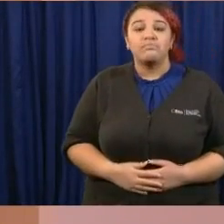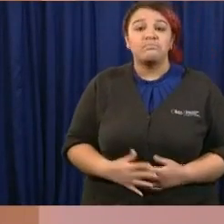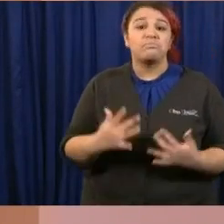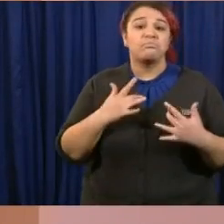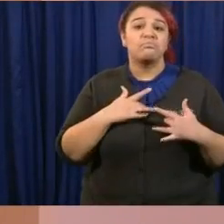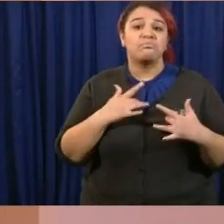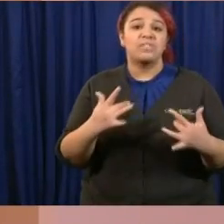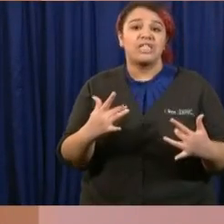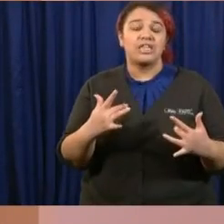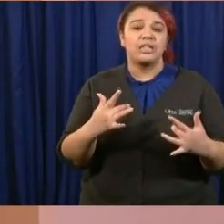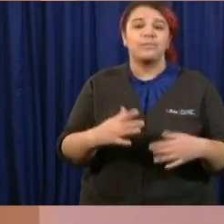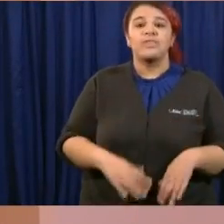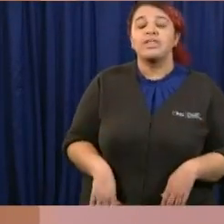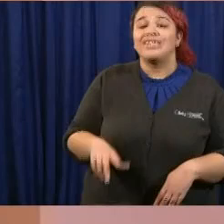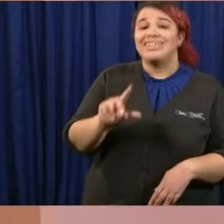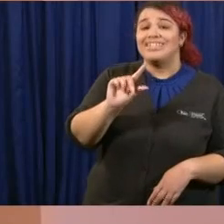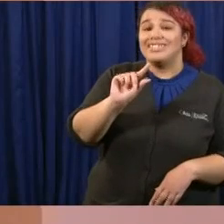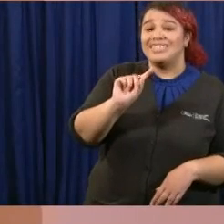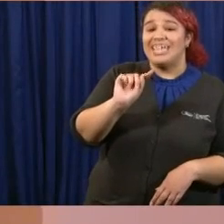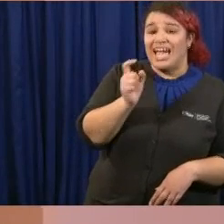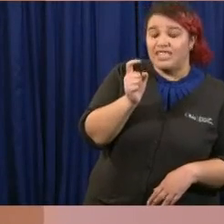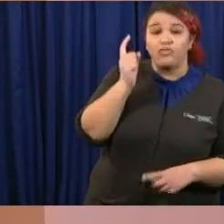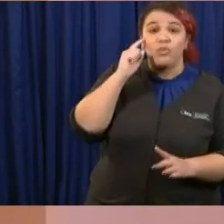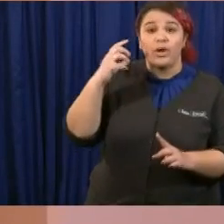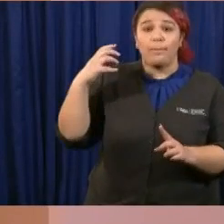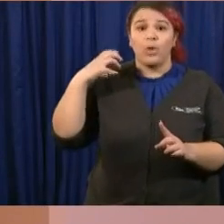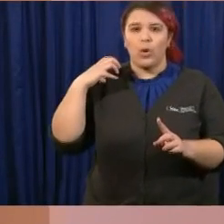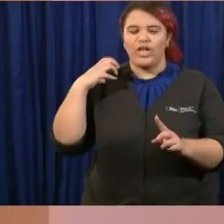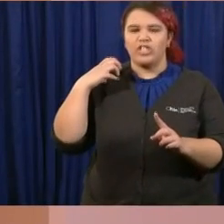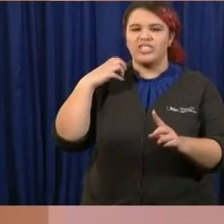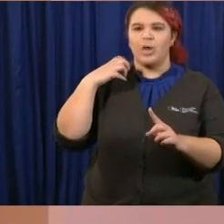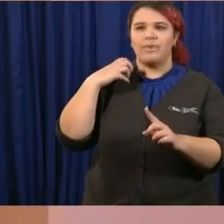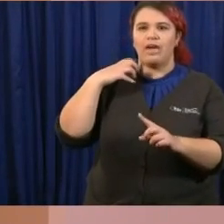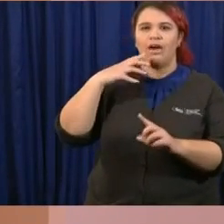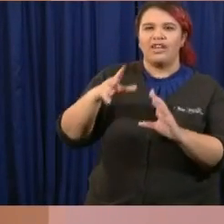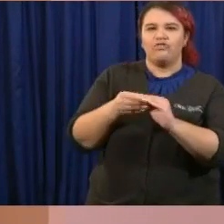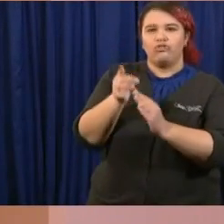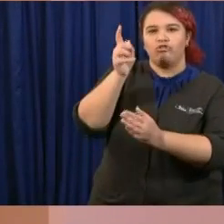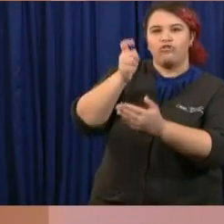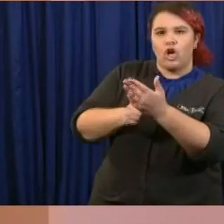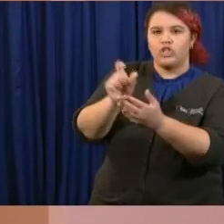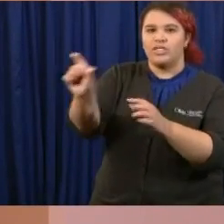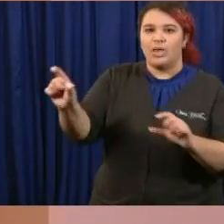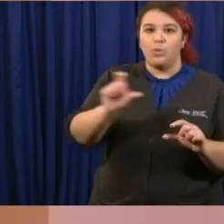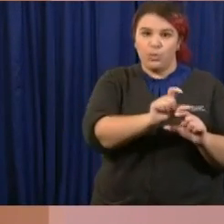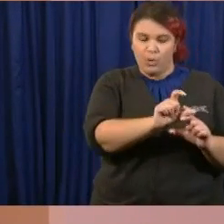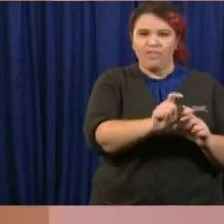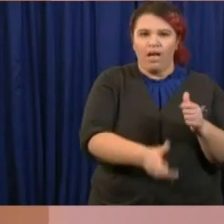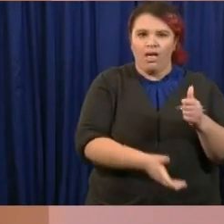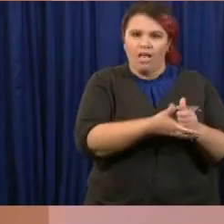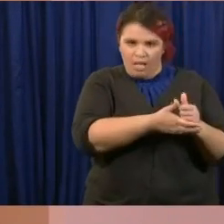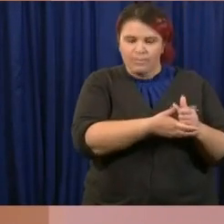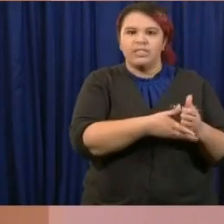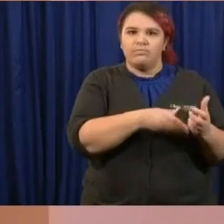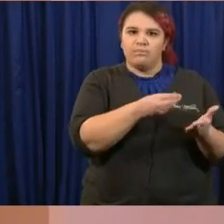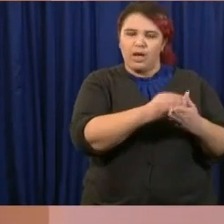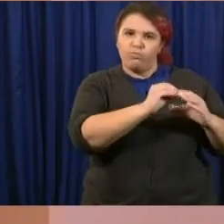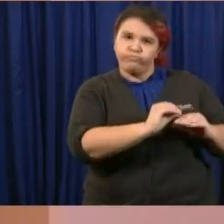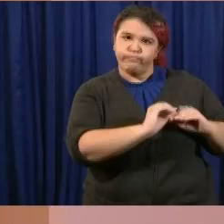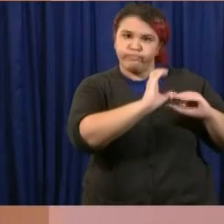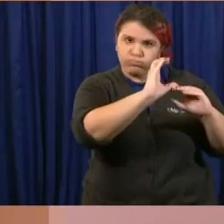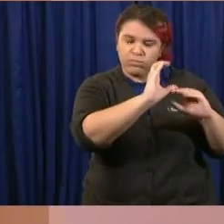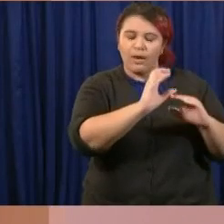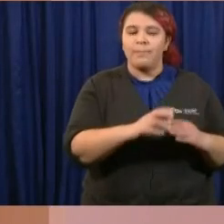on employers. Could you talk about the impact of having an additional tax like that as businesses